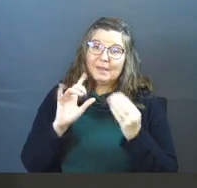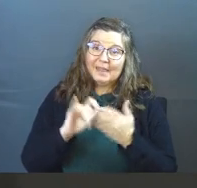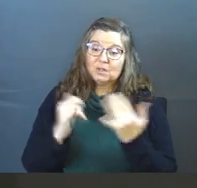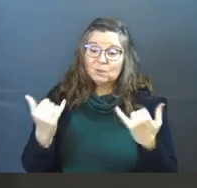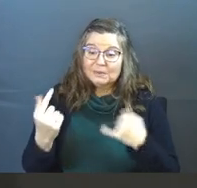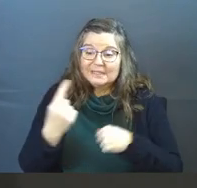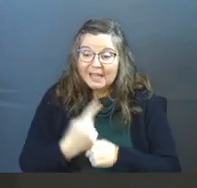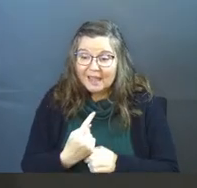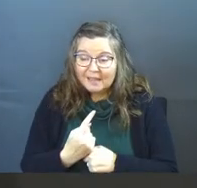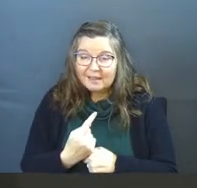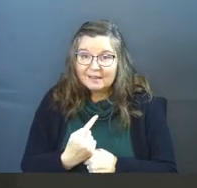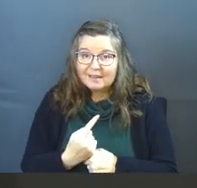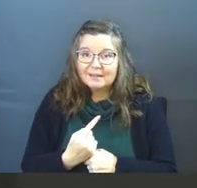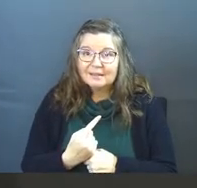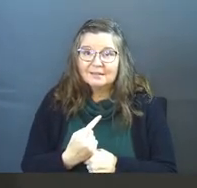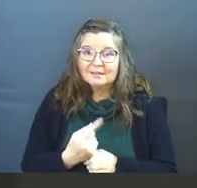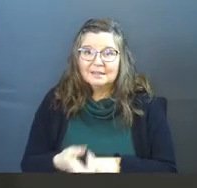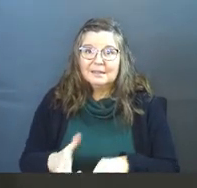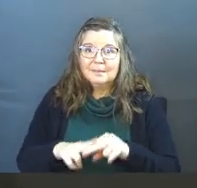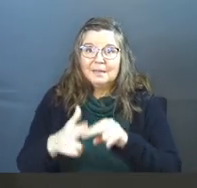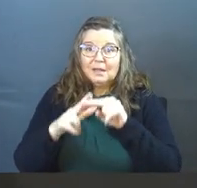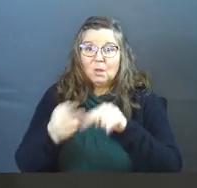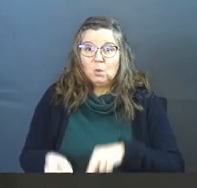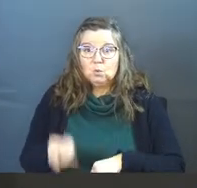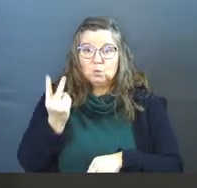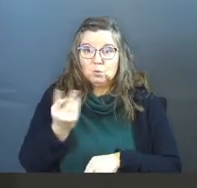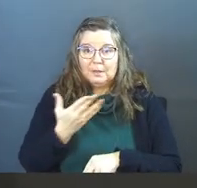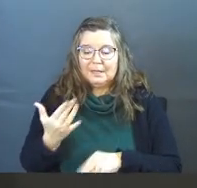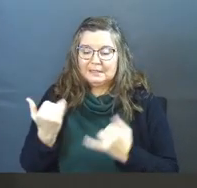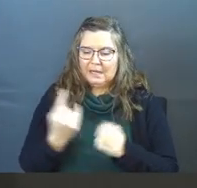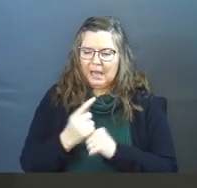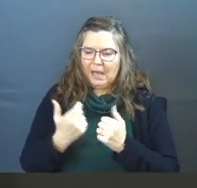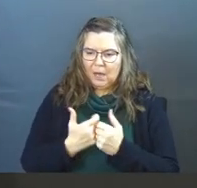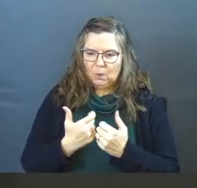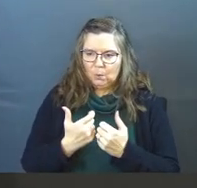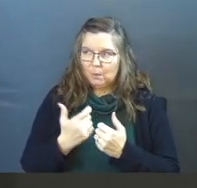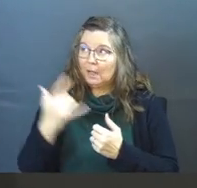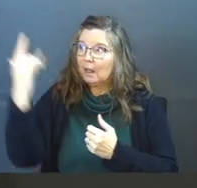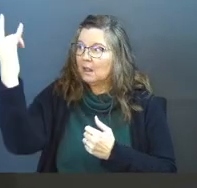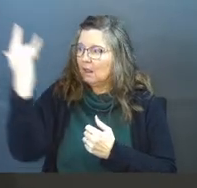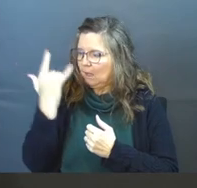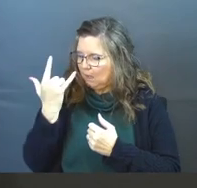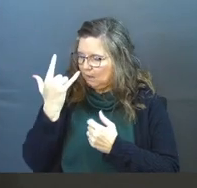that. So today, it builds on those two points, and today is how do we give it away?